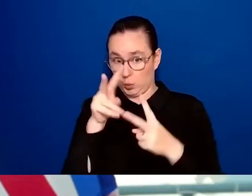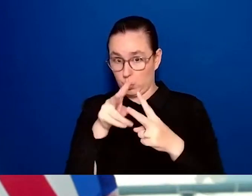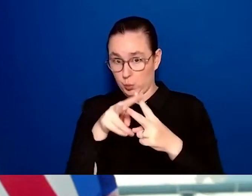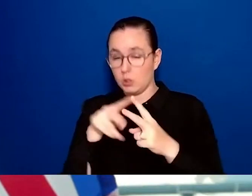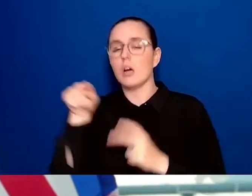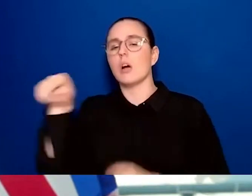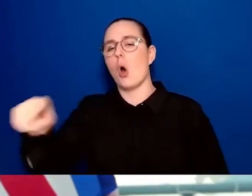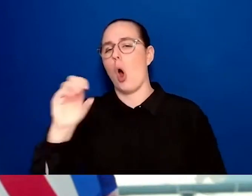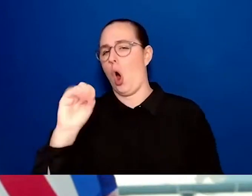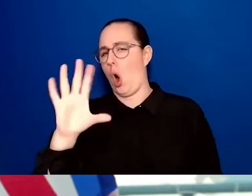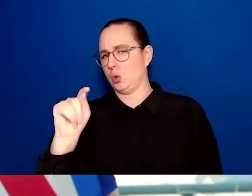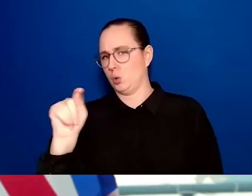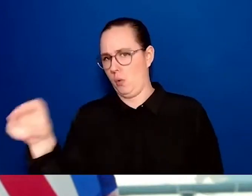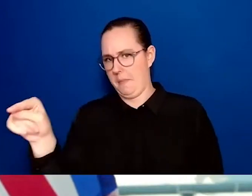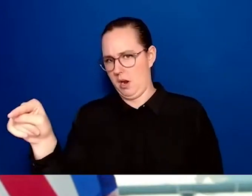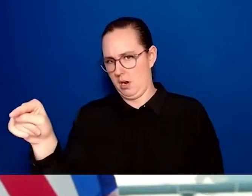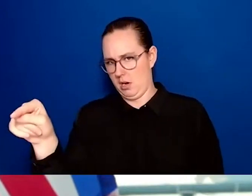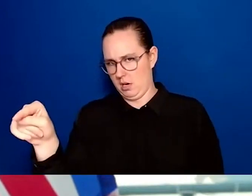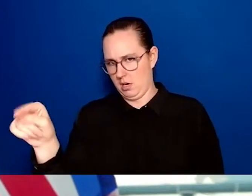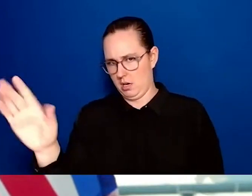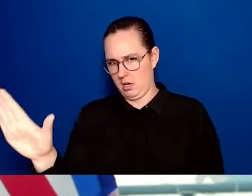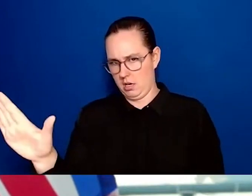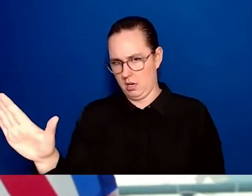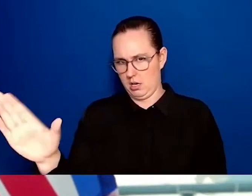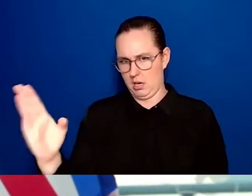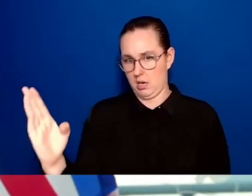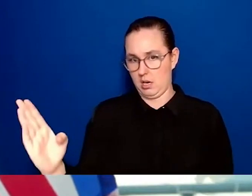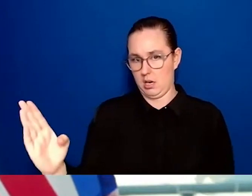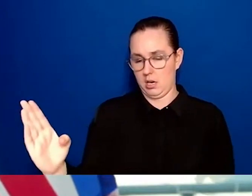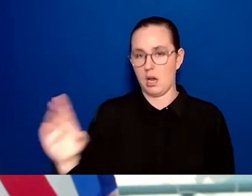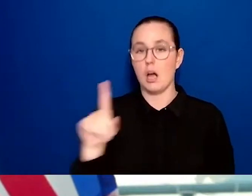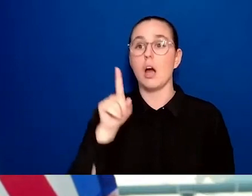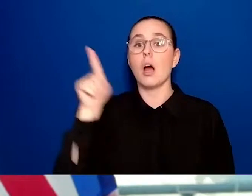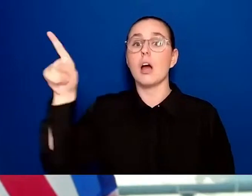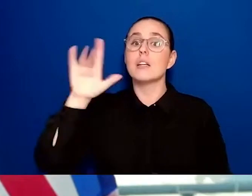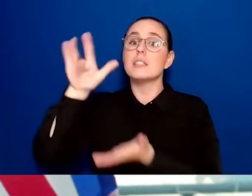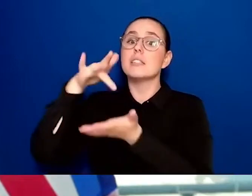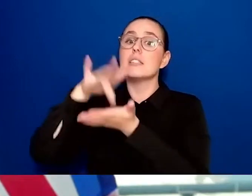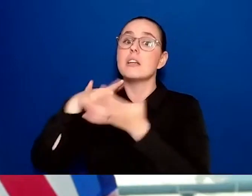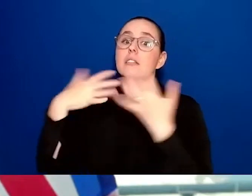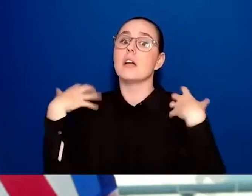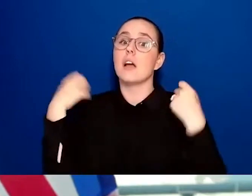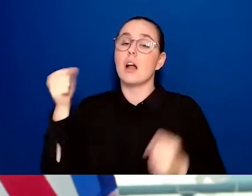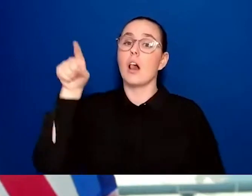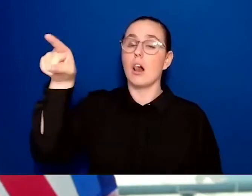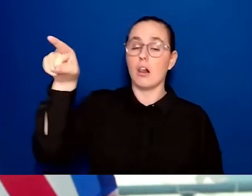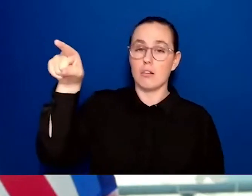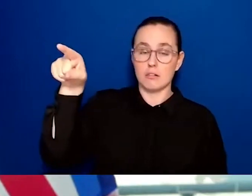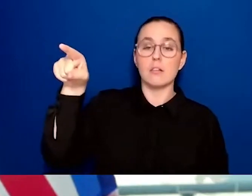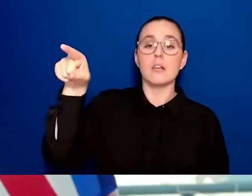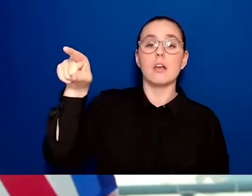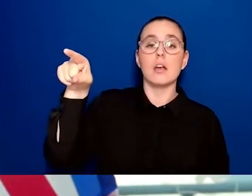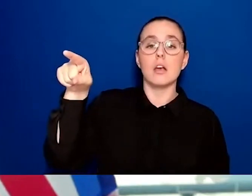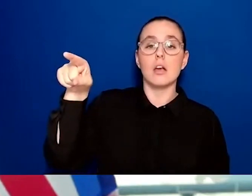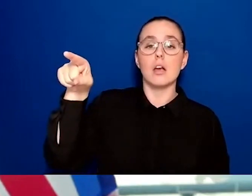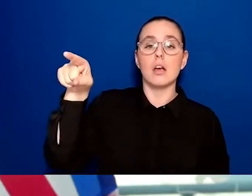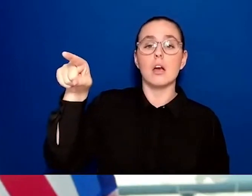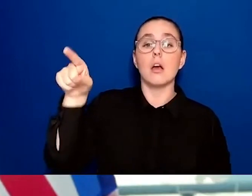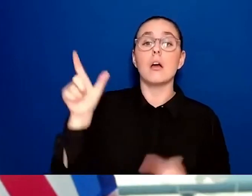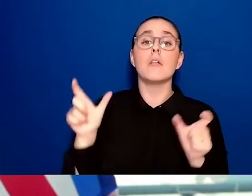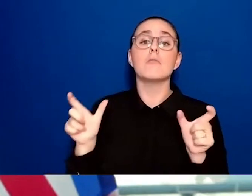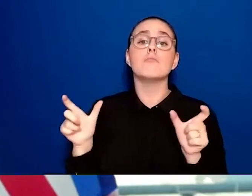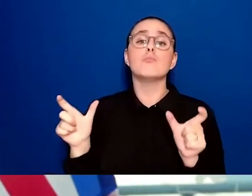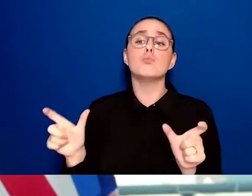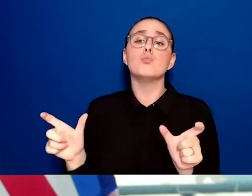still occurring in many communities, what they're going to do is make exceptions to the restrictions that are in place to